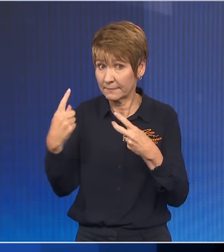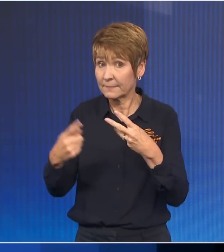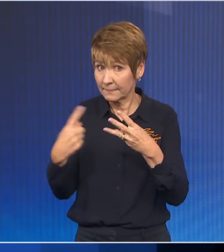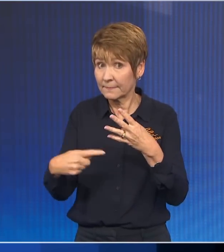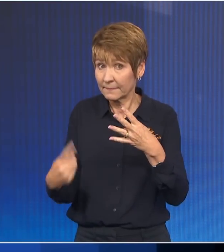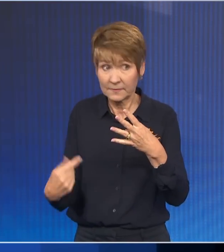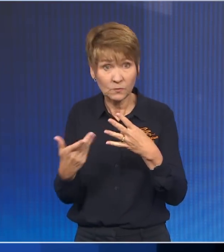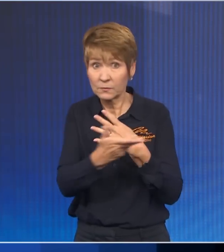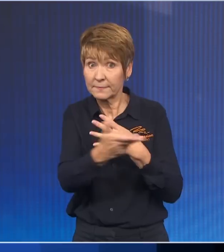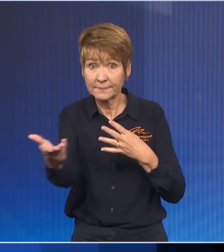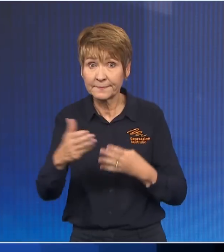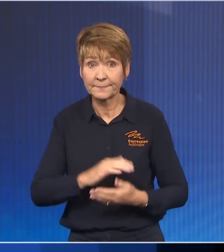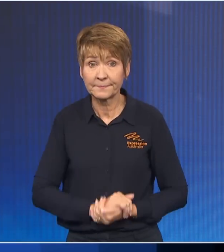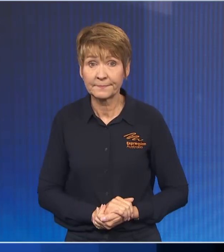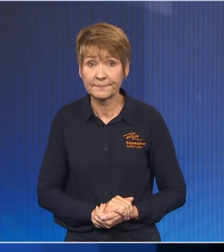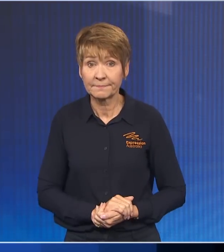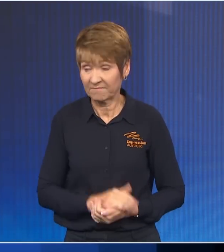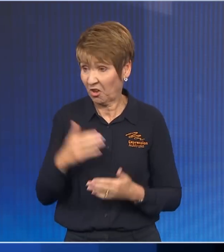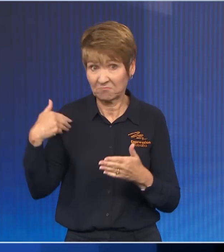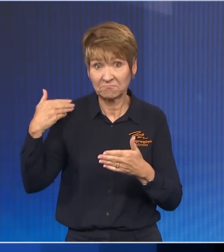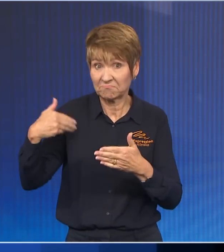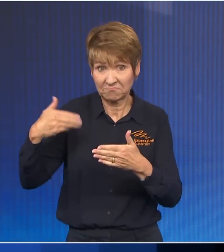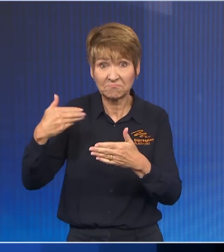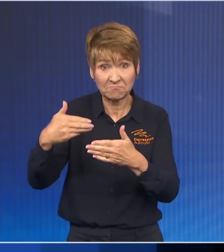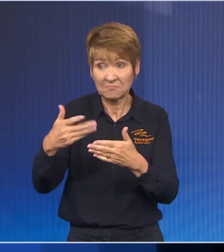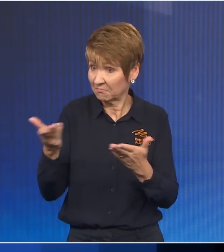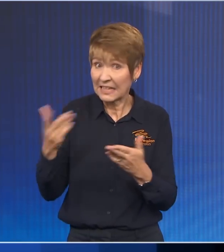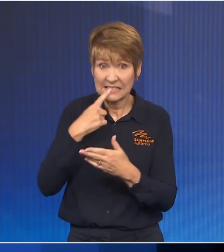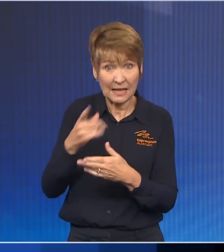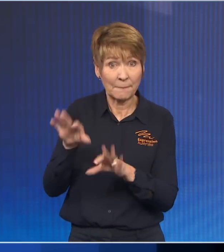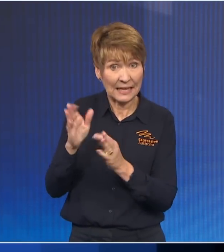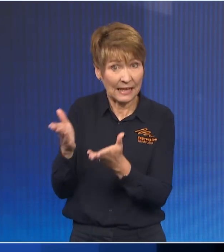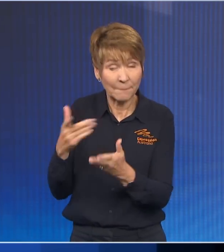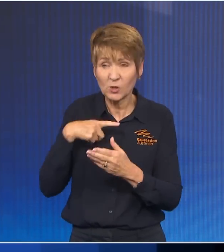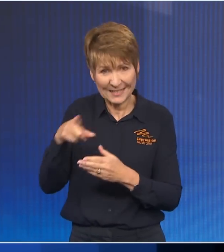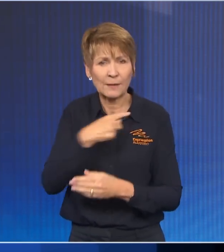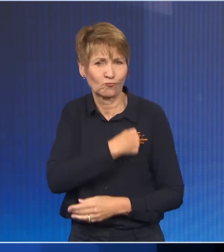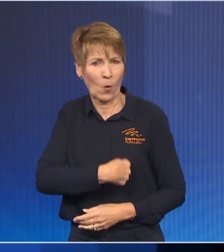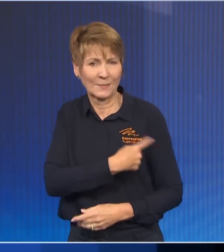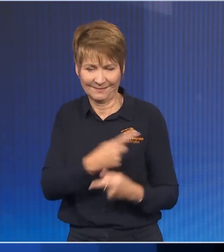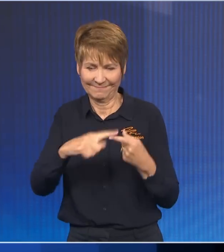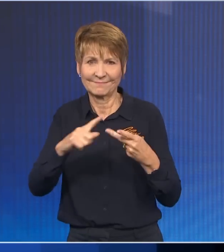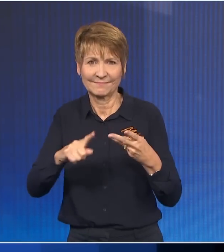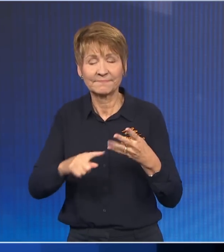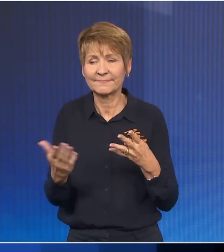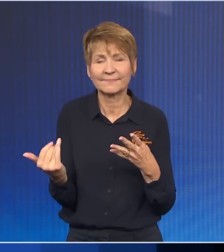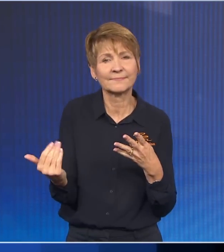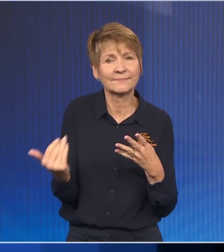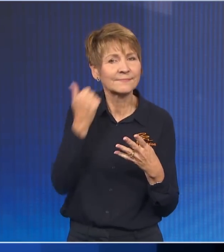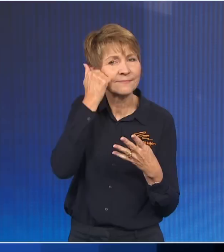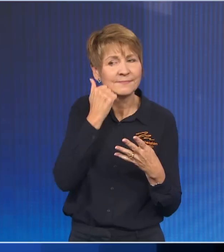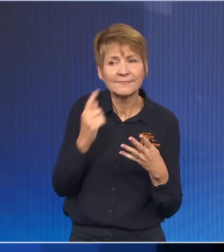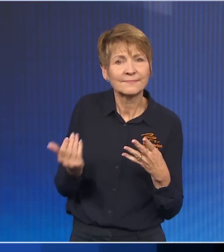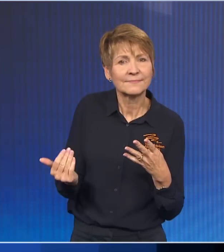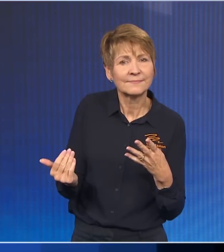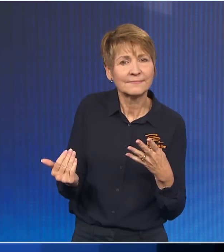of Australia throughout the election campaign. Mr Albanese now has to deliver on those promises, and I